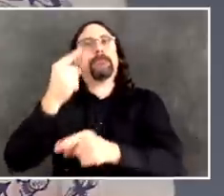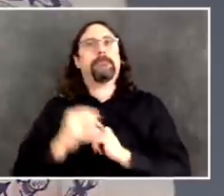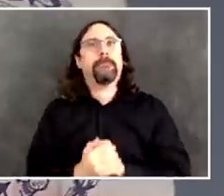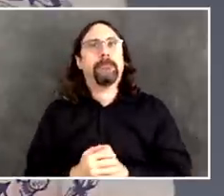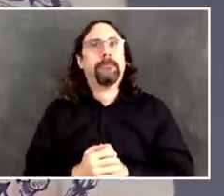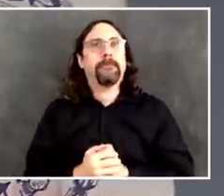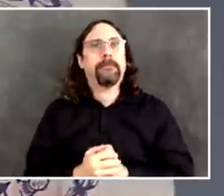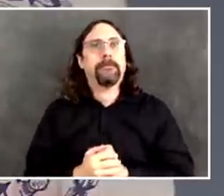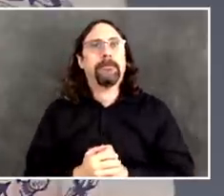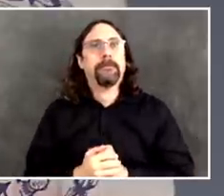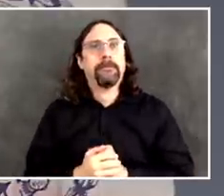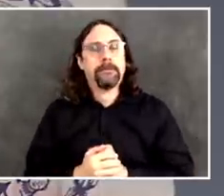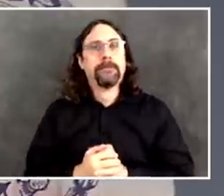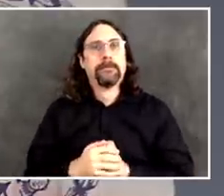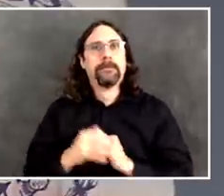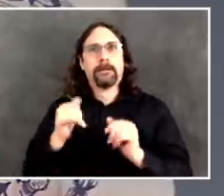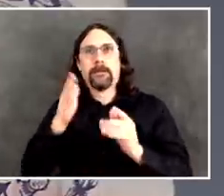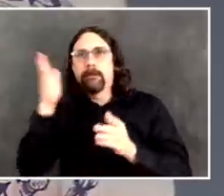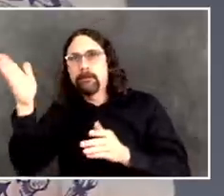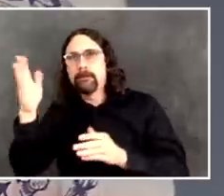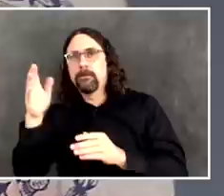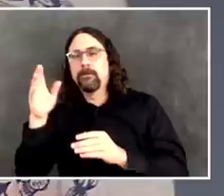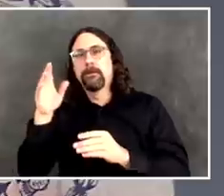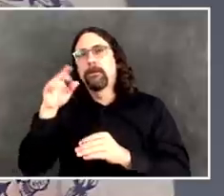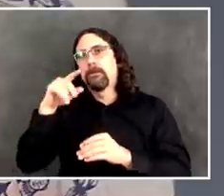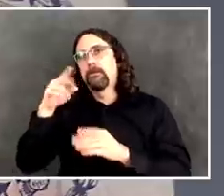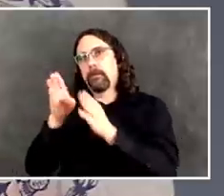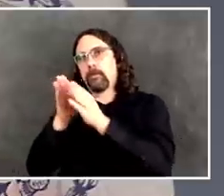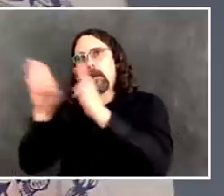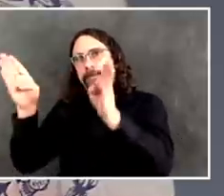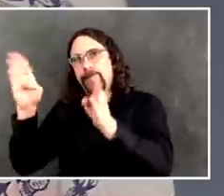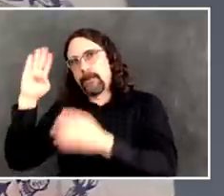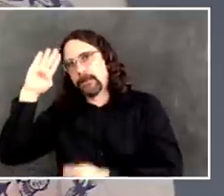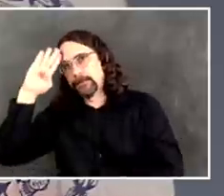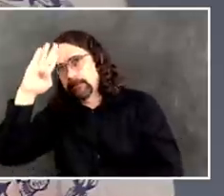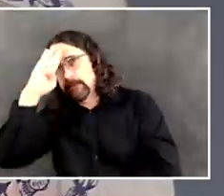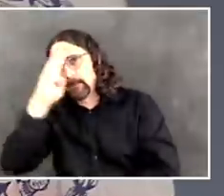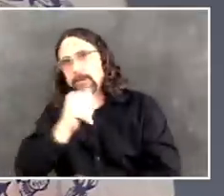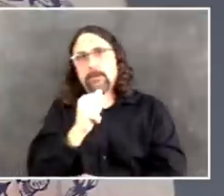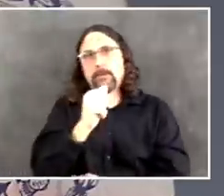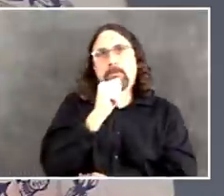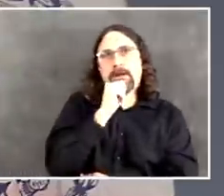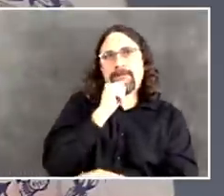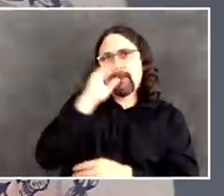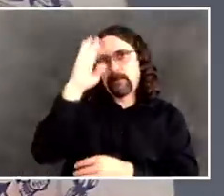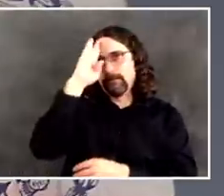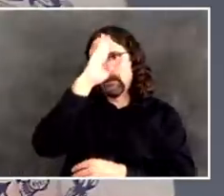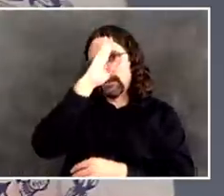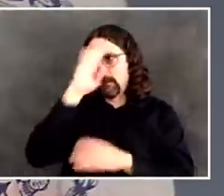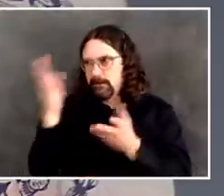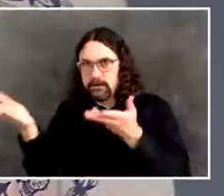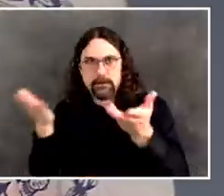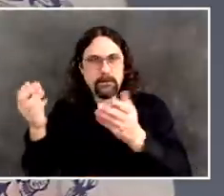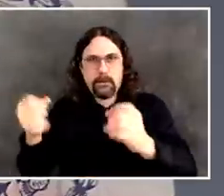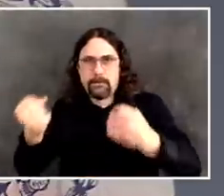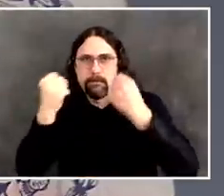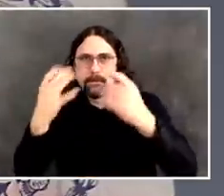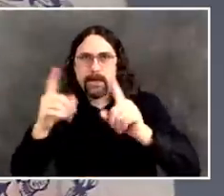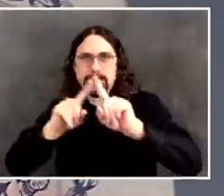the testing they're doing of their own personnel. But we wanted to confirm what was happening in the